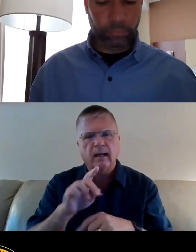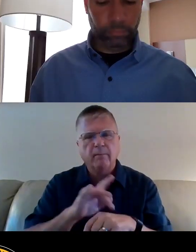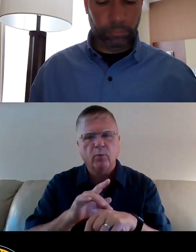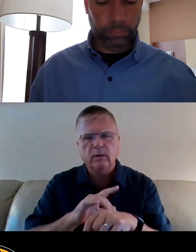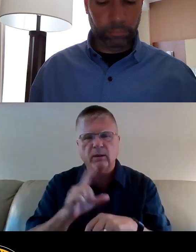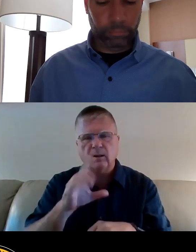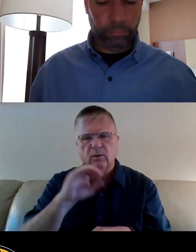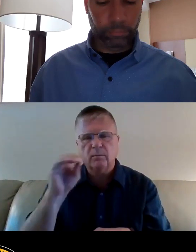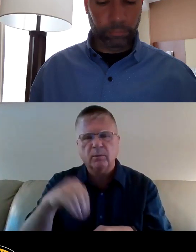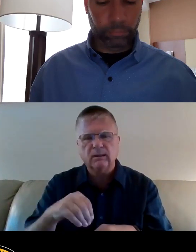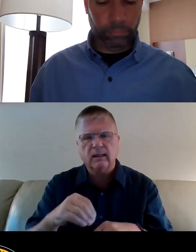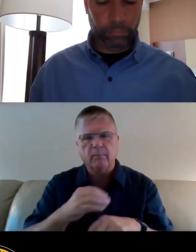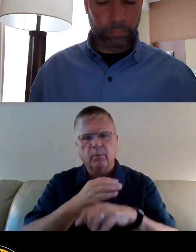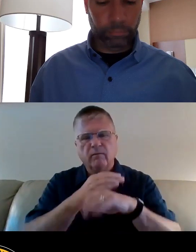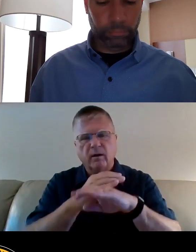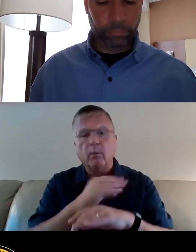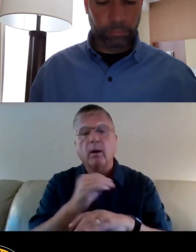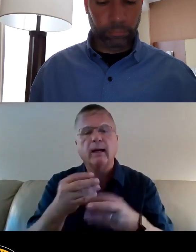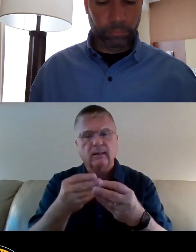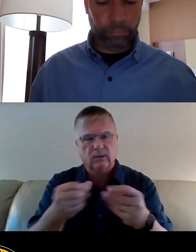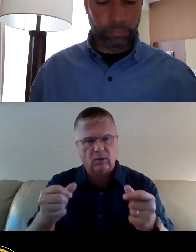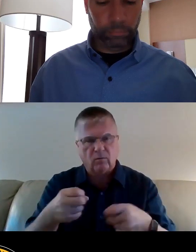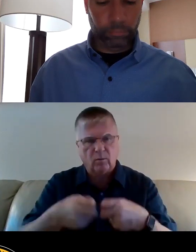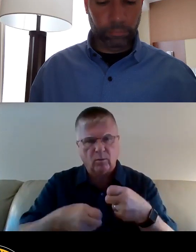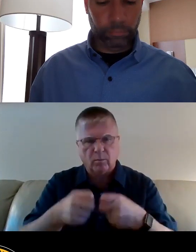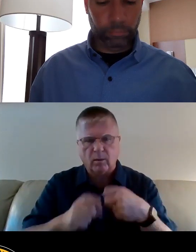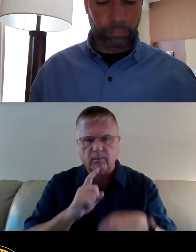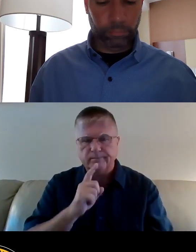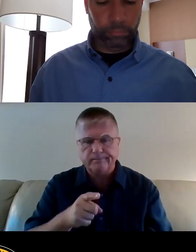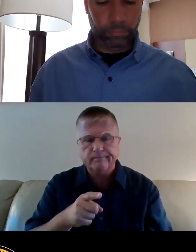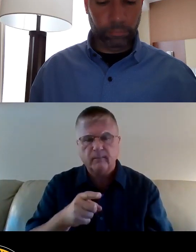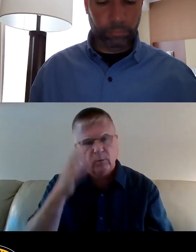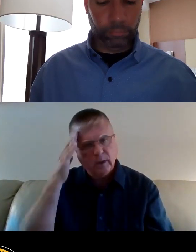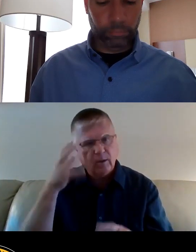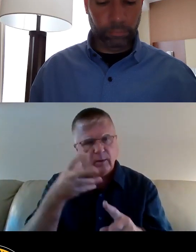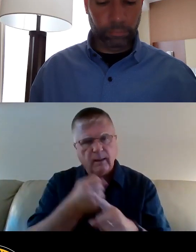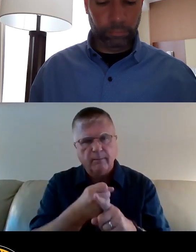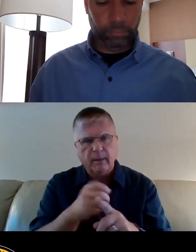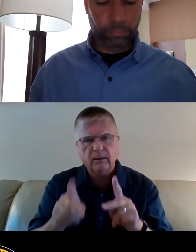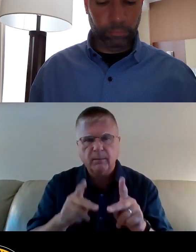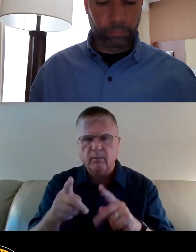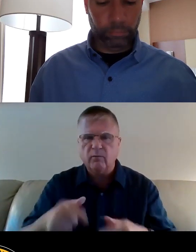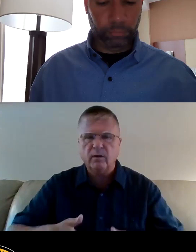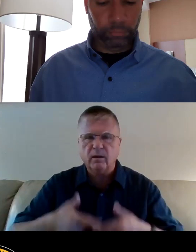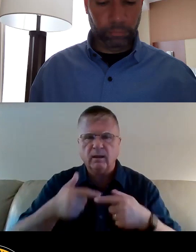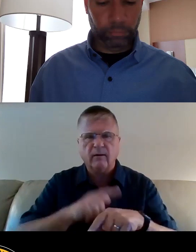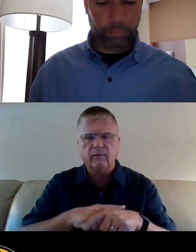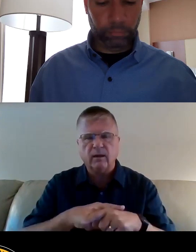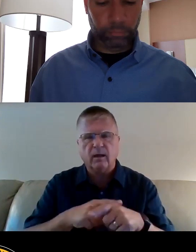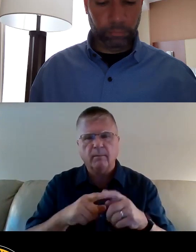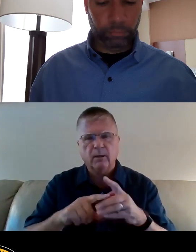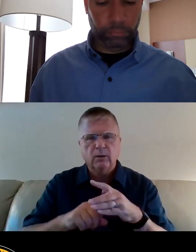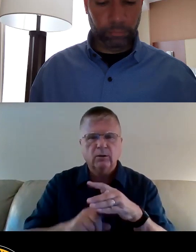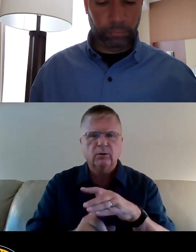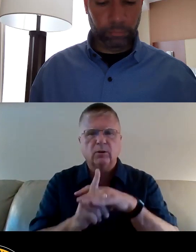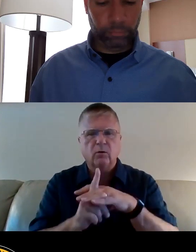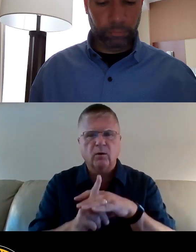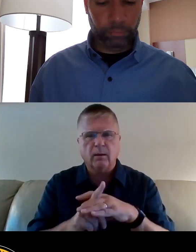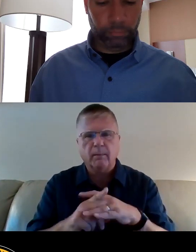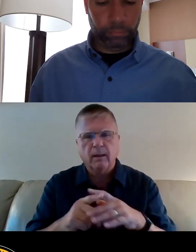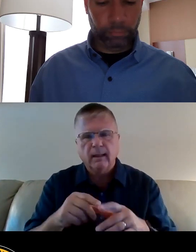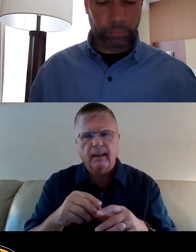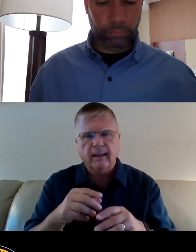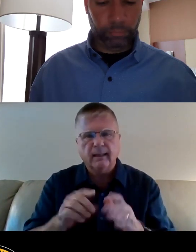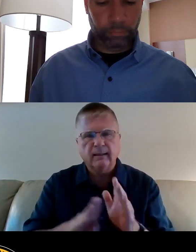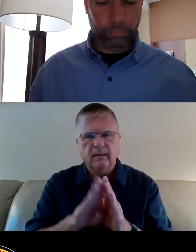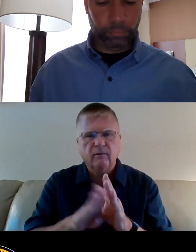and solvable problem. We know its impacts. It impacts individuals for a lifetime, manifesting as problems such as developmental delays in